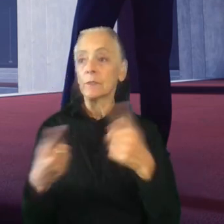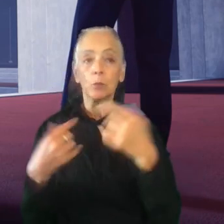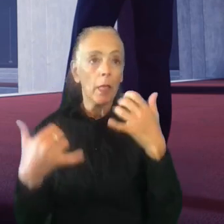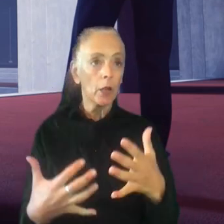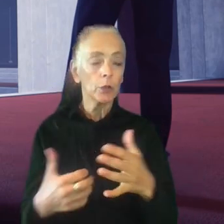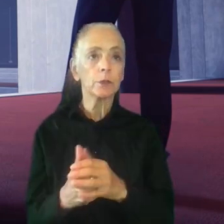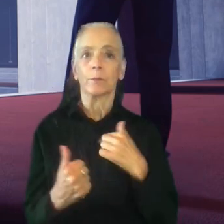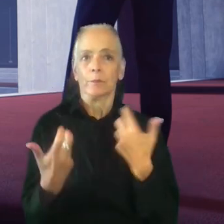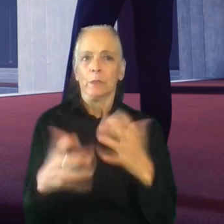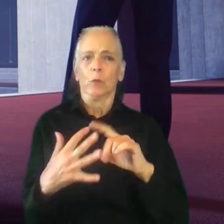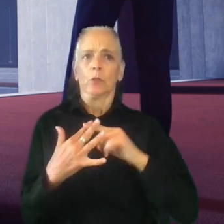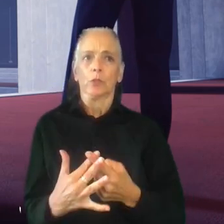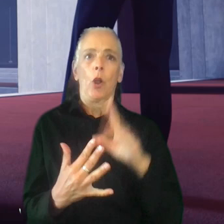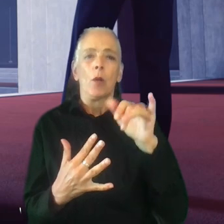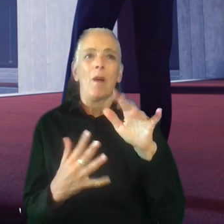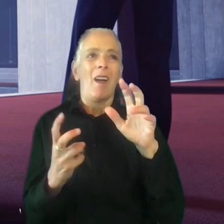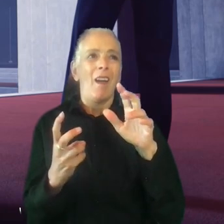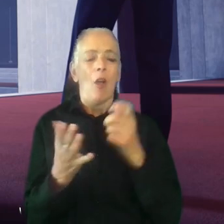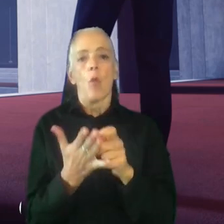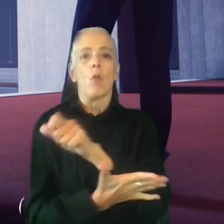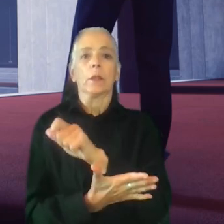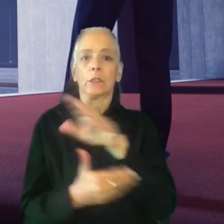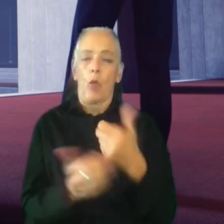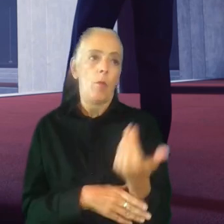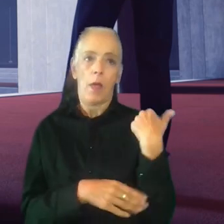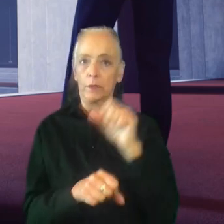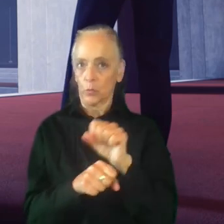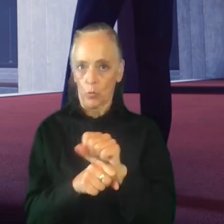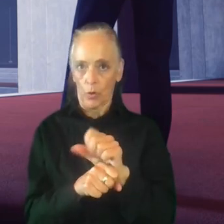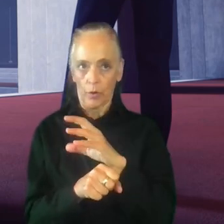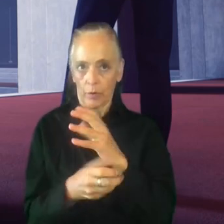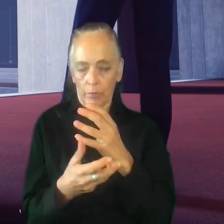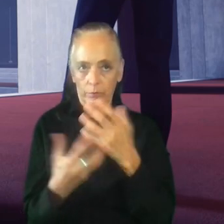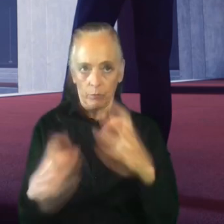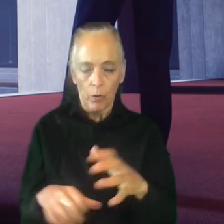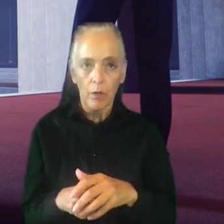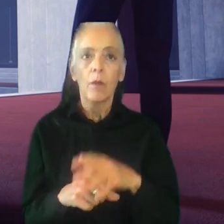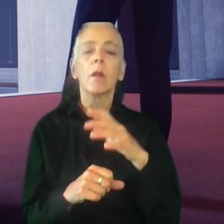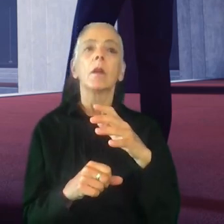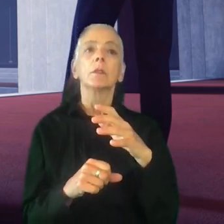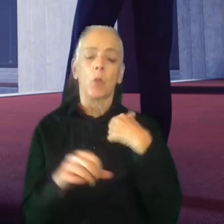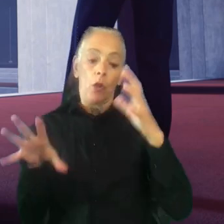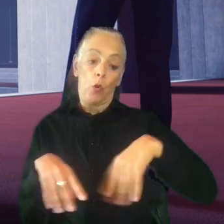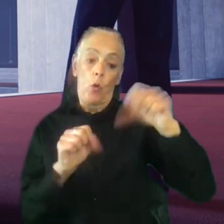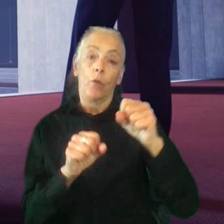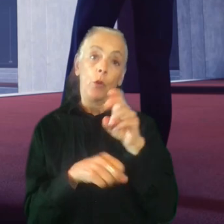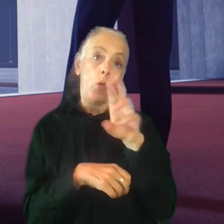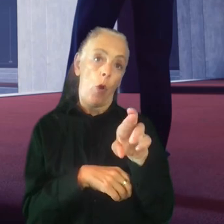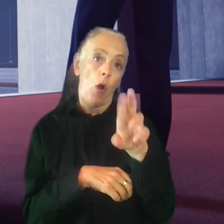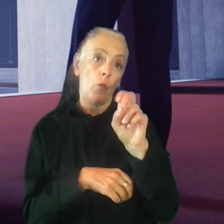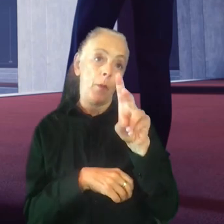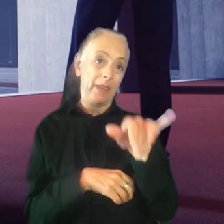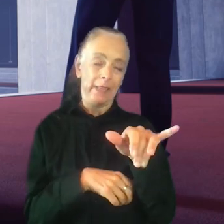I didn't want to start by erasing all the past work and efforts. So when I took over the URL at Remedy,